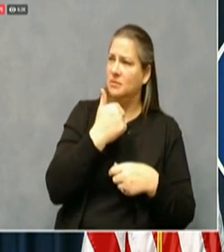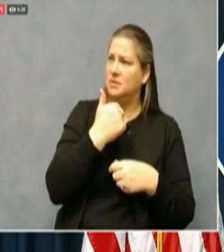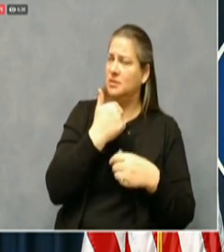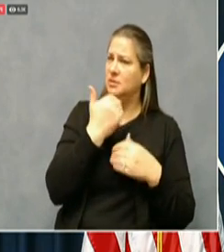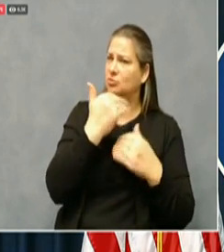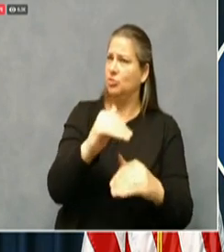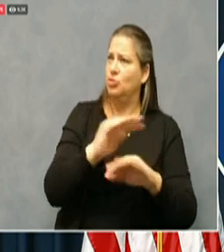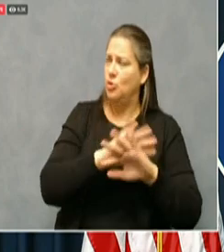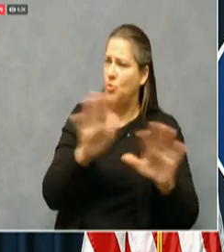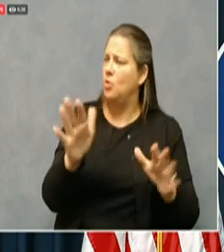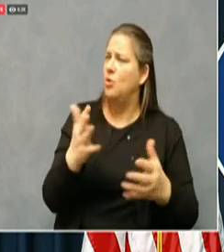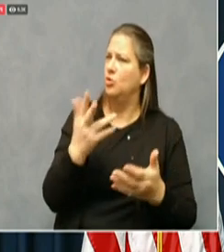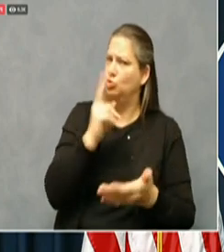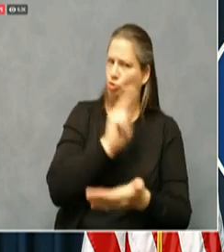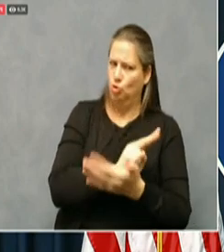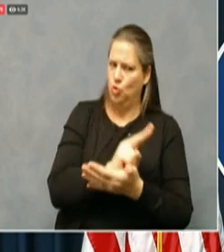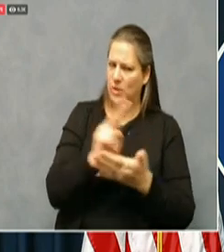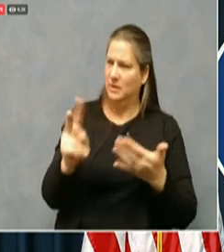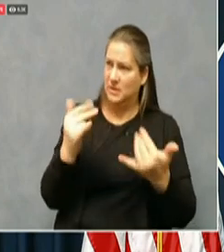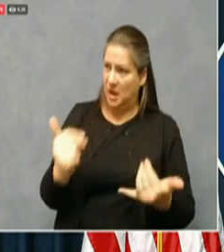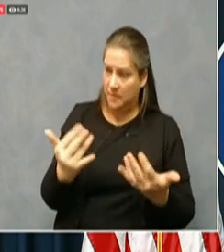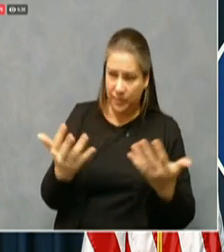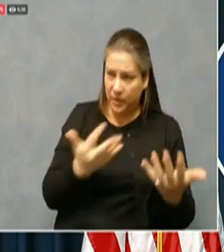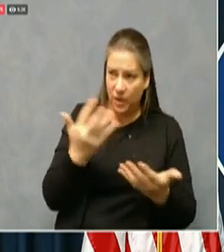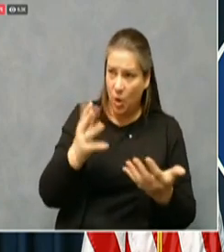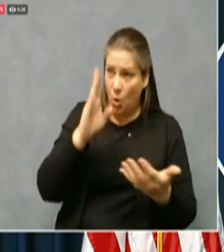whether gradual or immediate and when